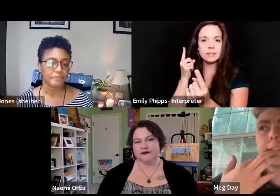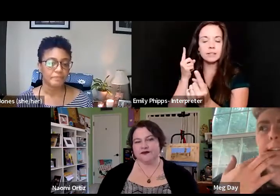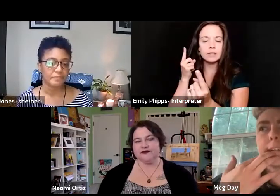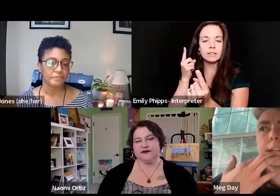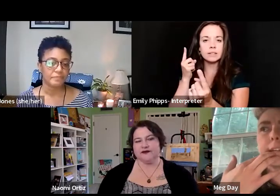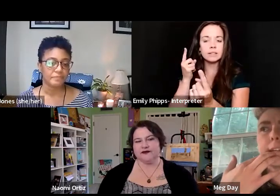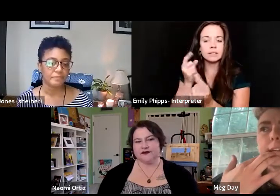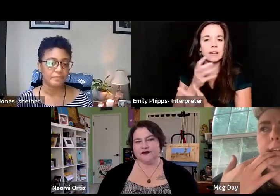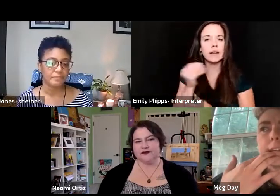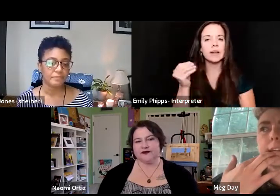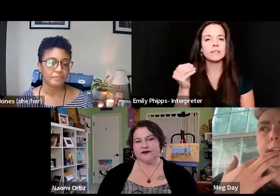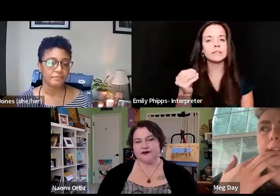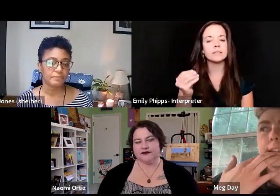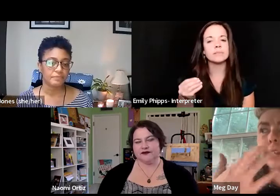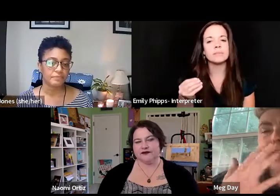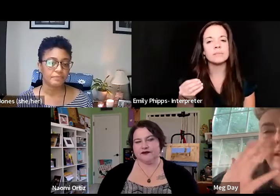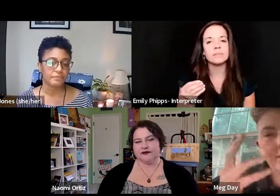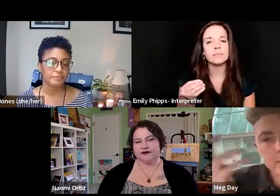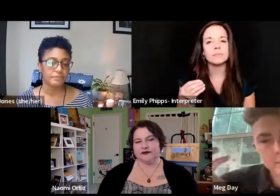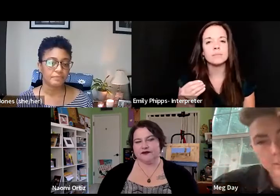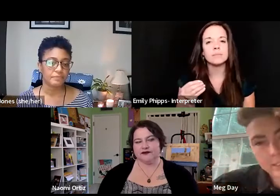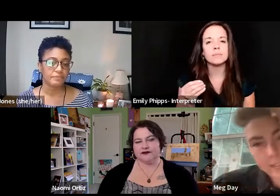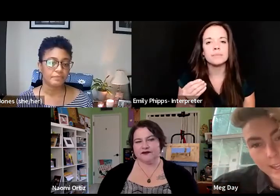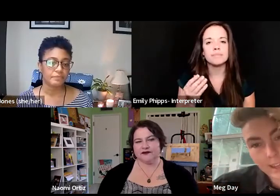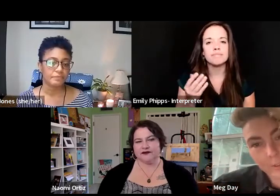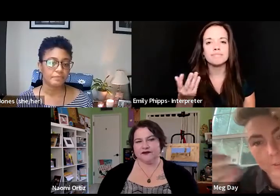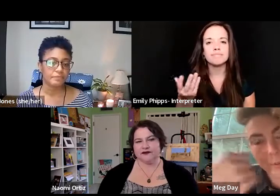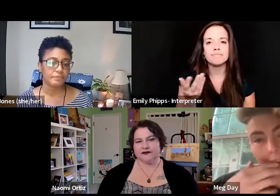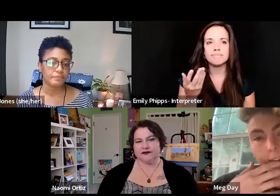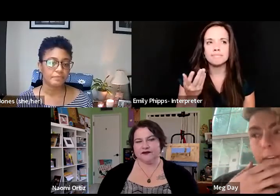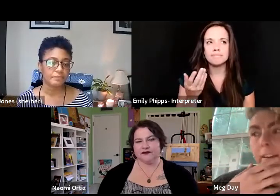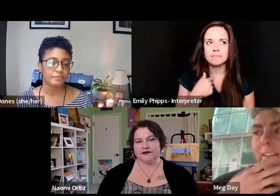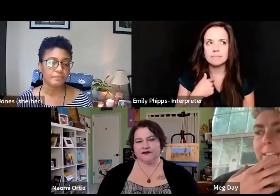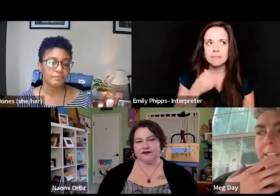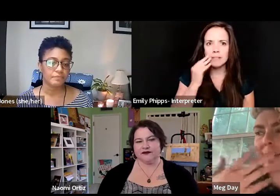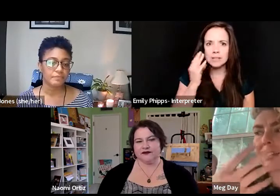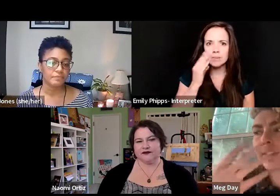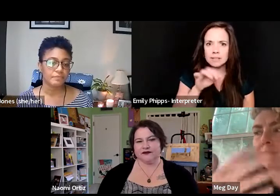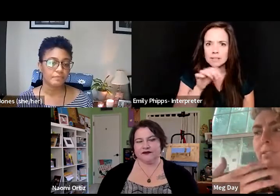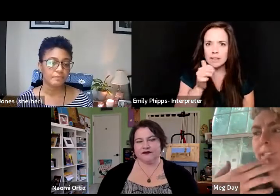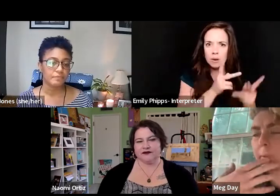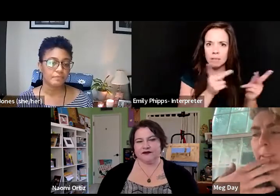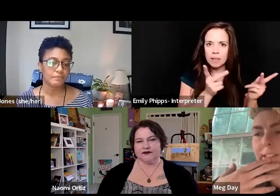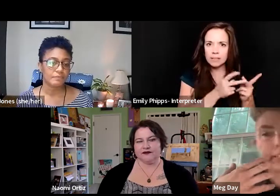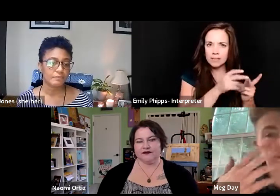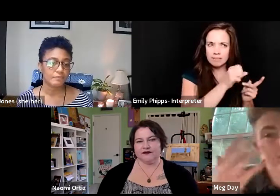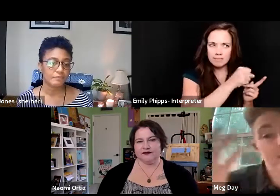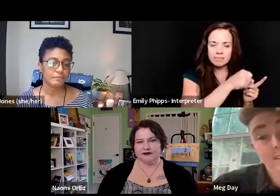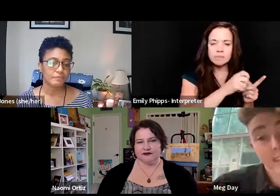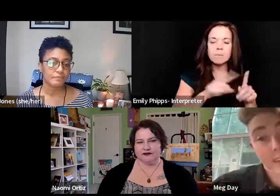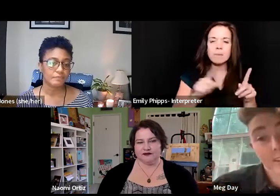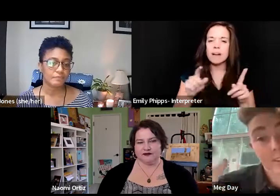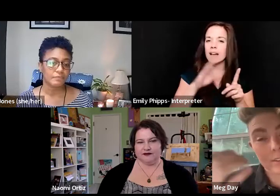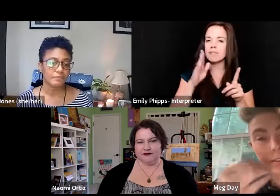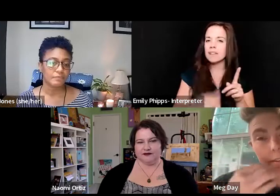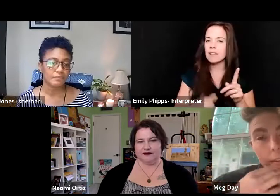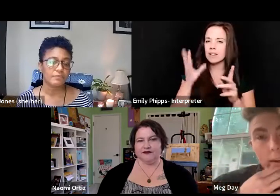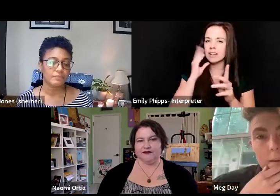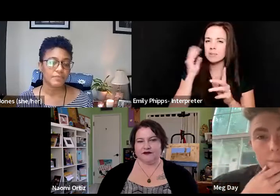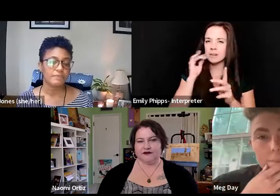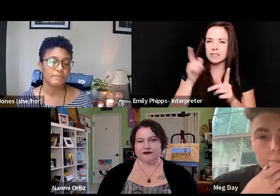and it's not that I haven't experienced that elsewhere. It's that I haven't ever experienced it on that scale.